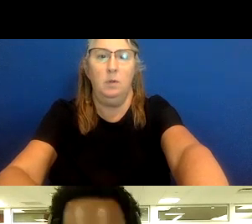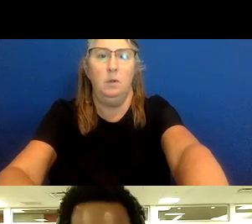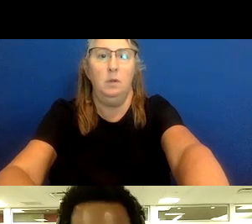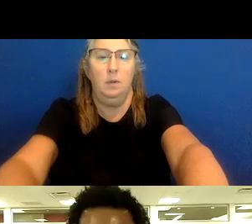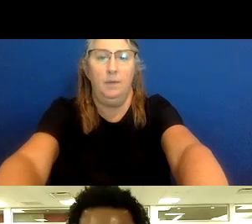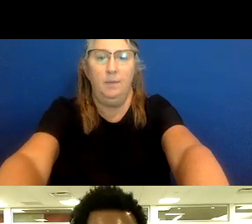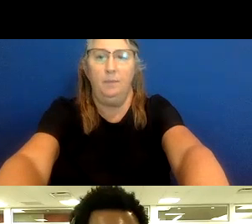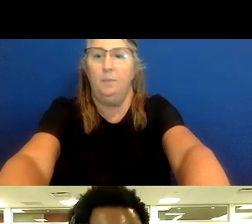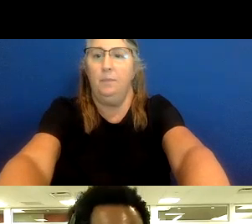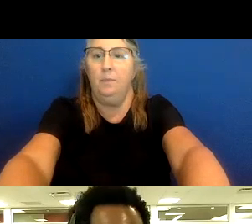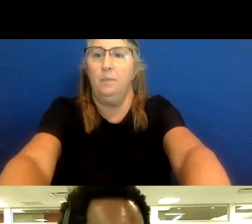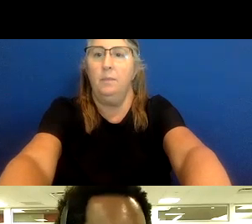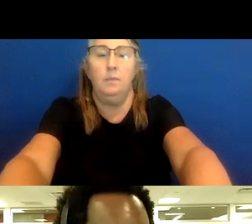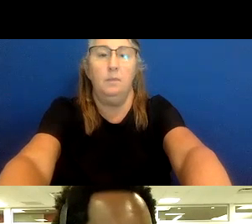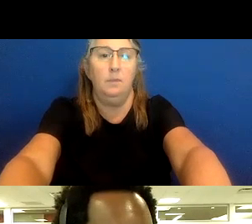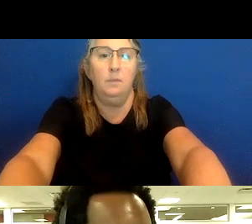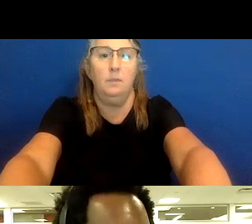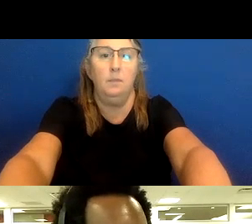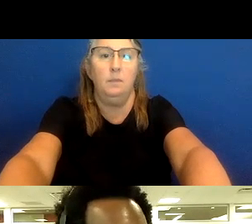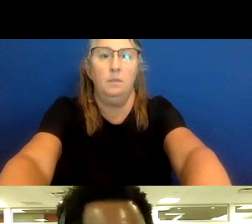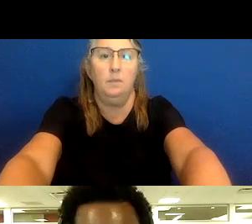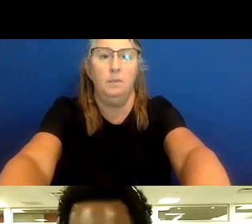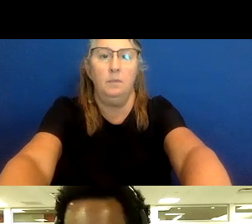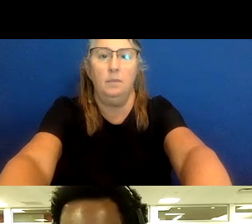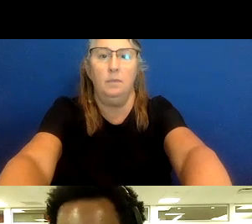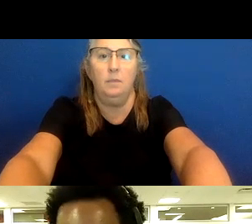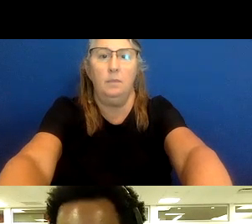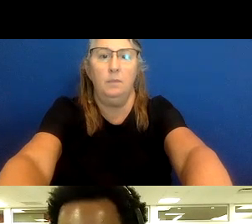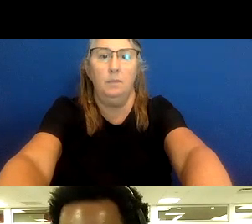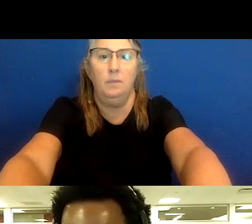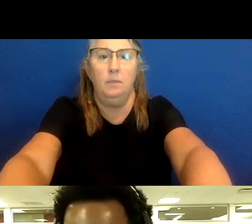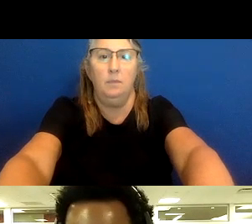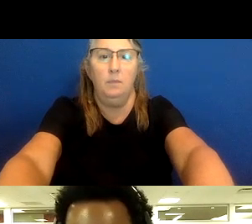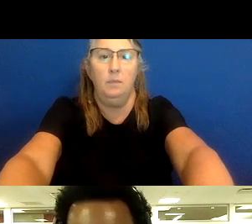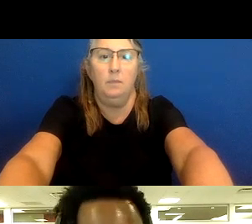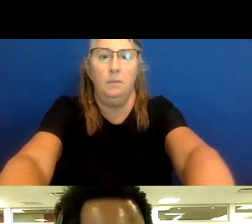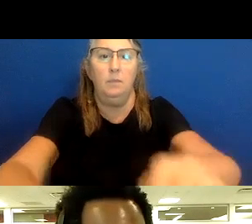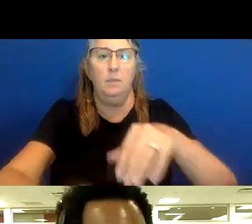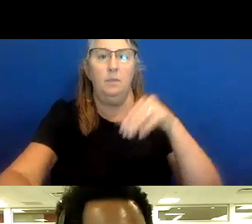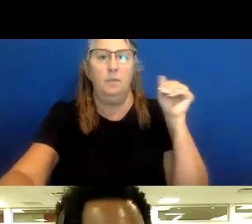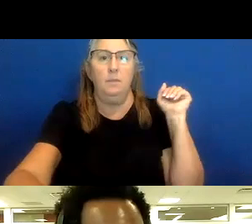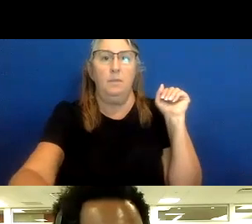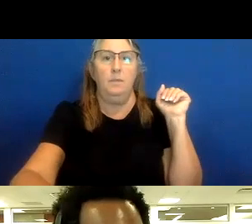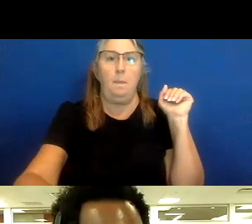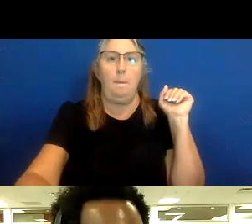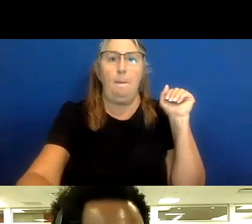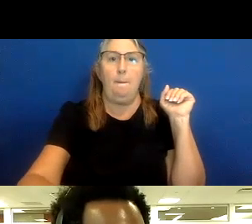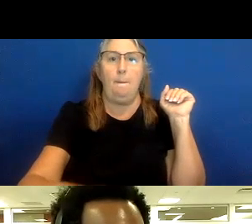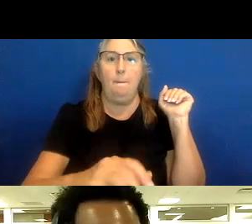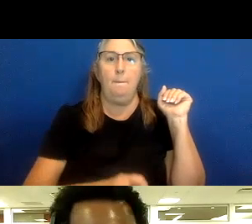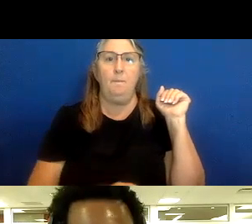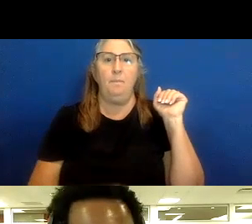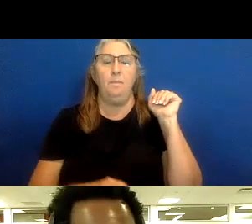inviting us. And hello, Antoine. We've been working together in T2 best and choice work for a while.